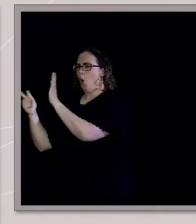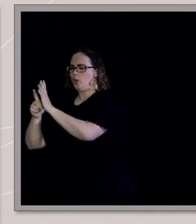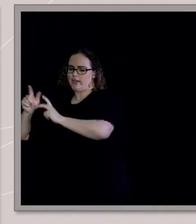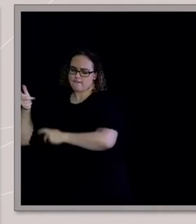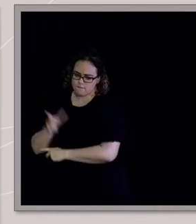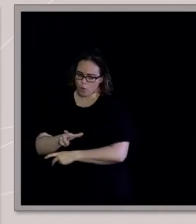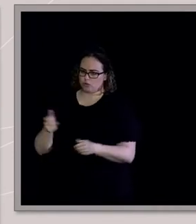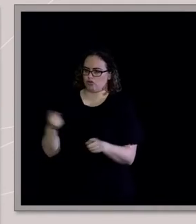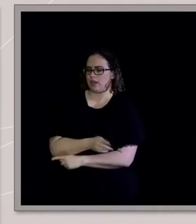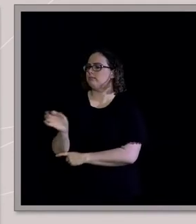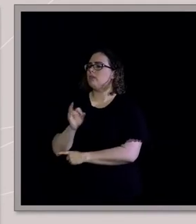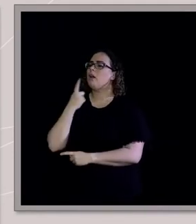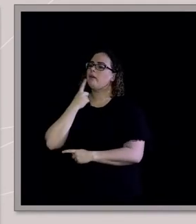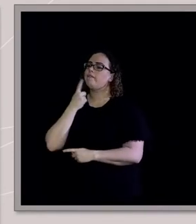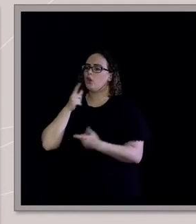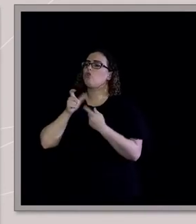do things. Yeah.